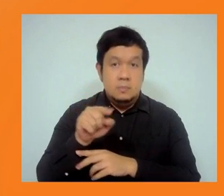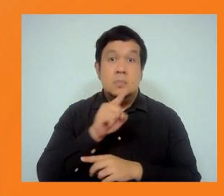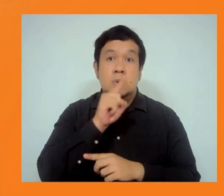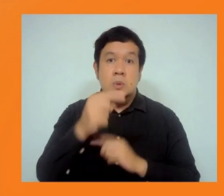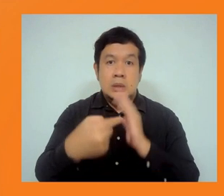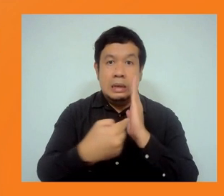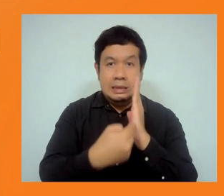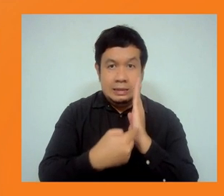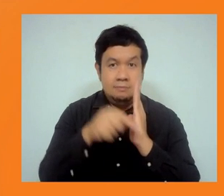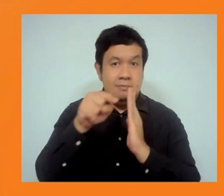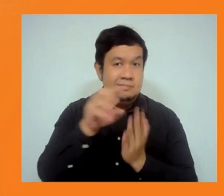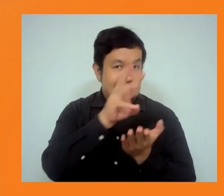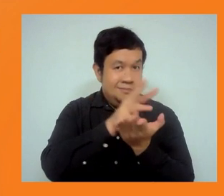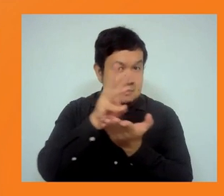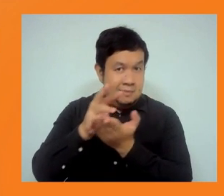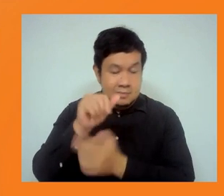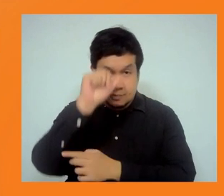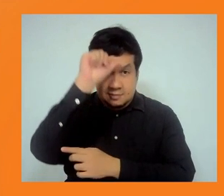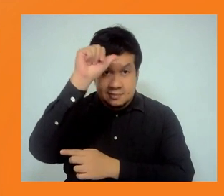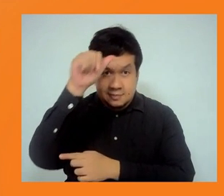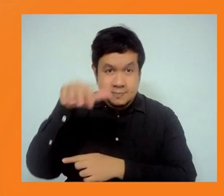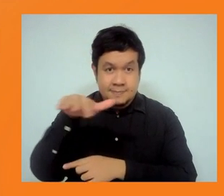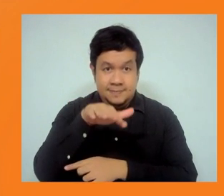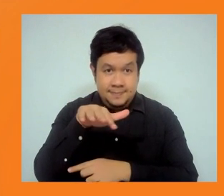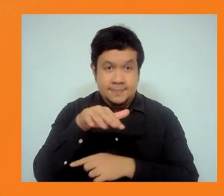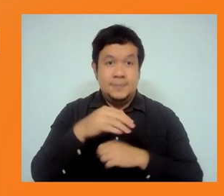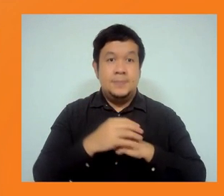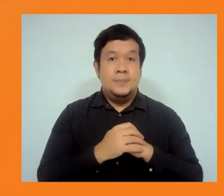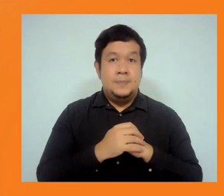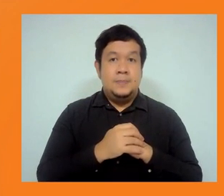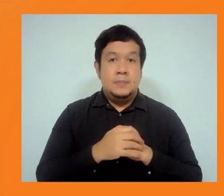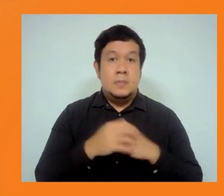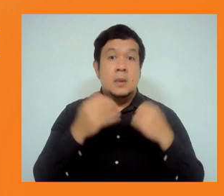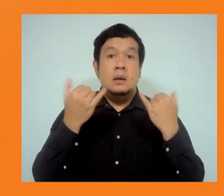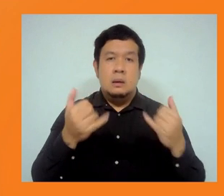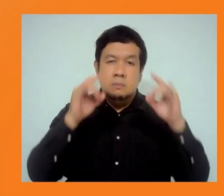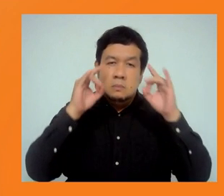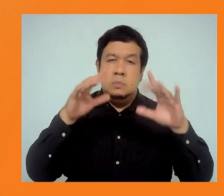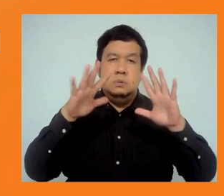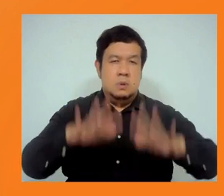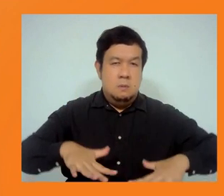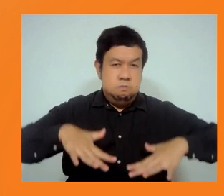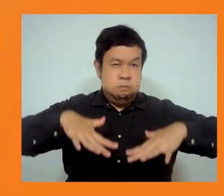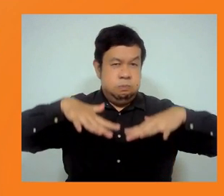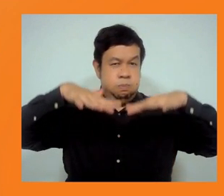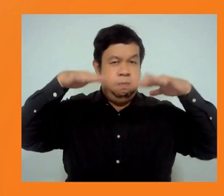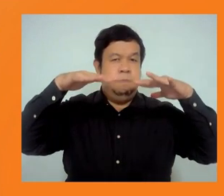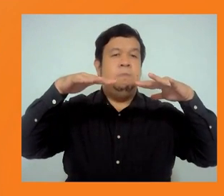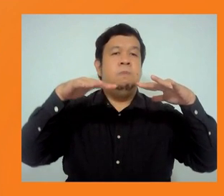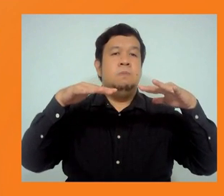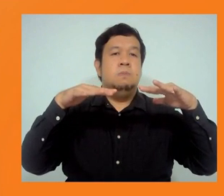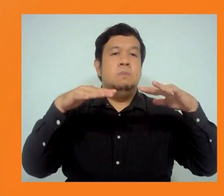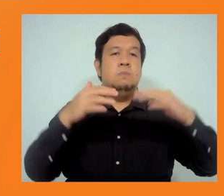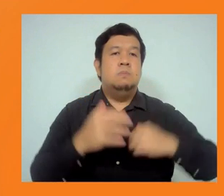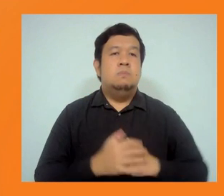was absolutely horribly and severely flooded and was clearly unprepared for this flooding.